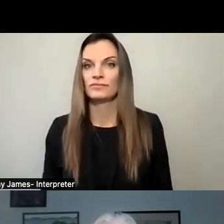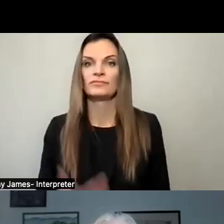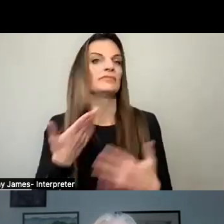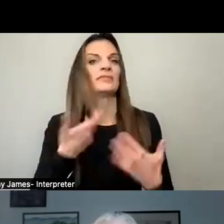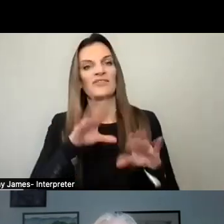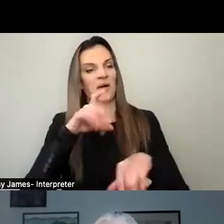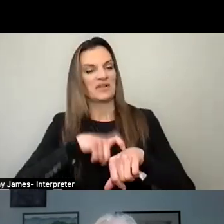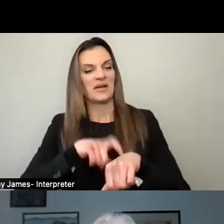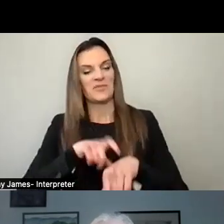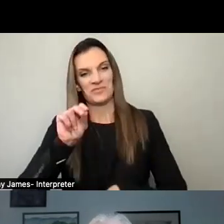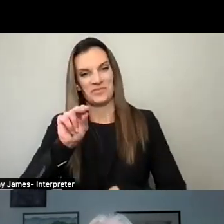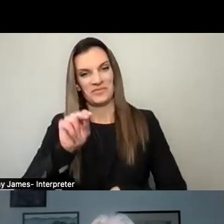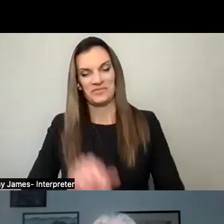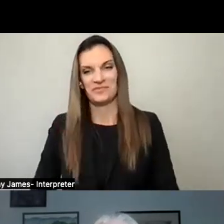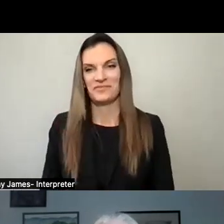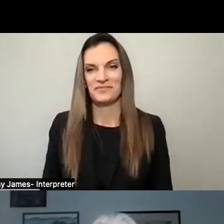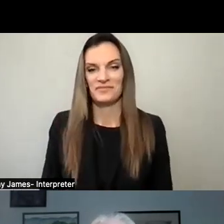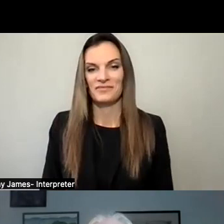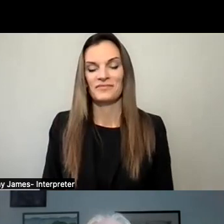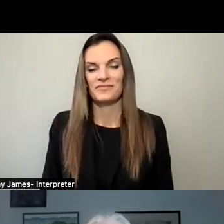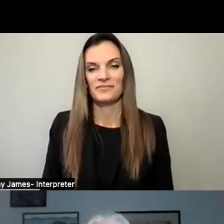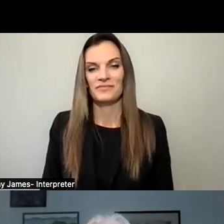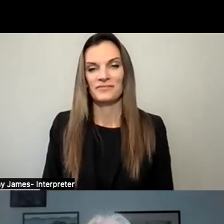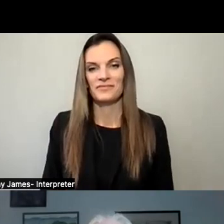up time today to begin with.